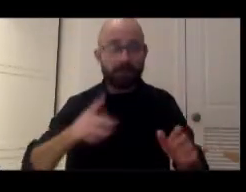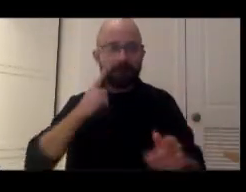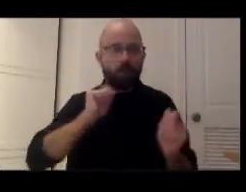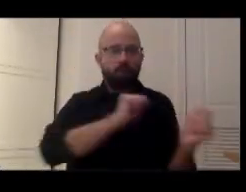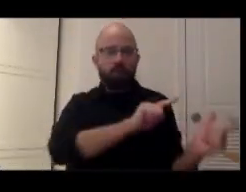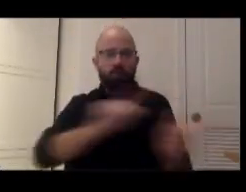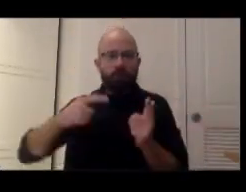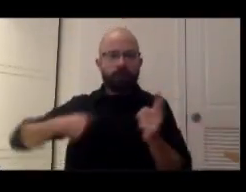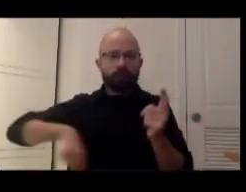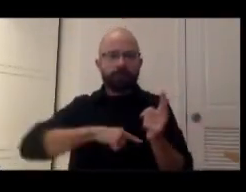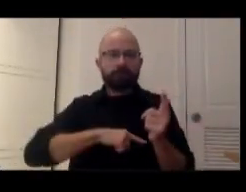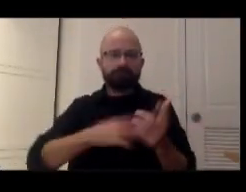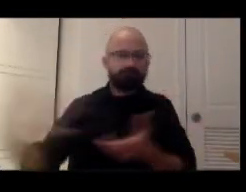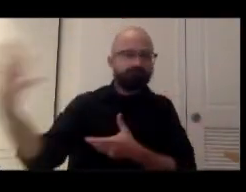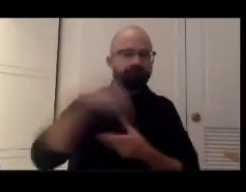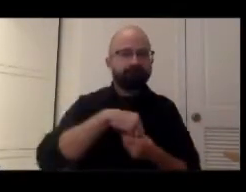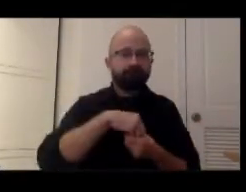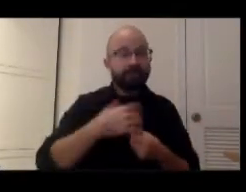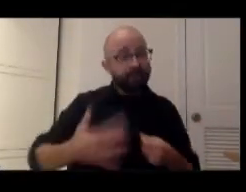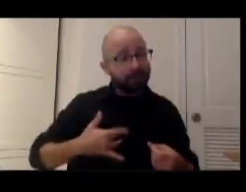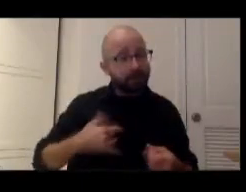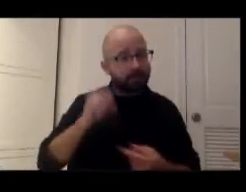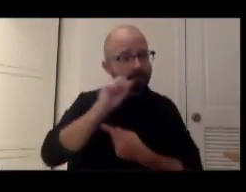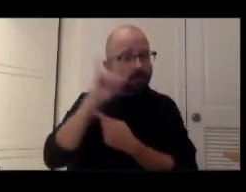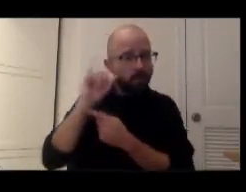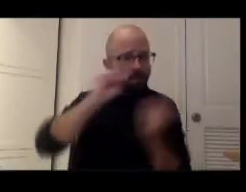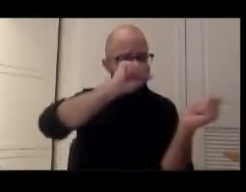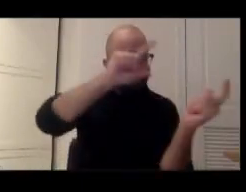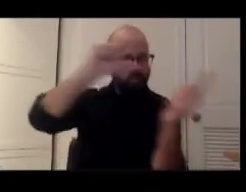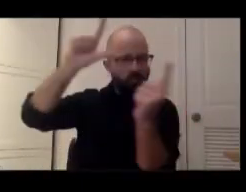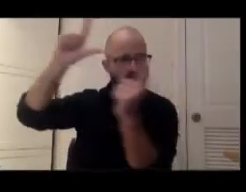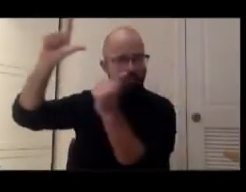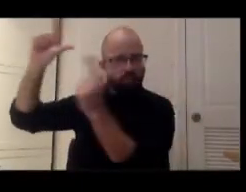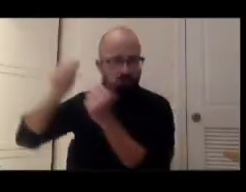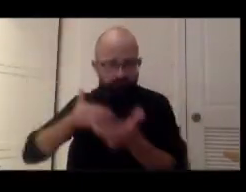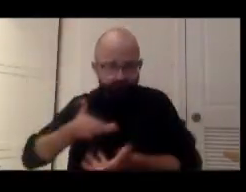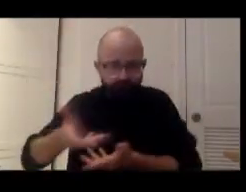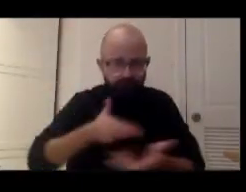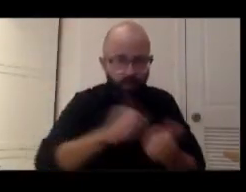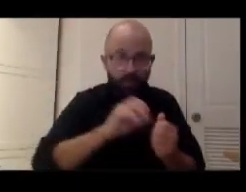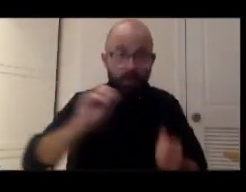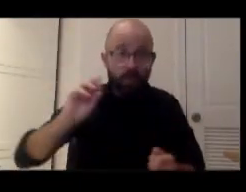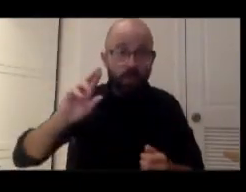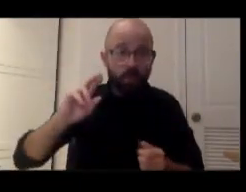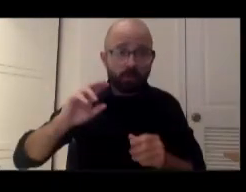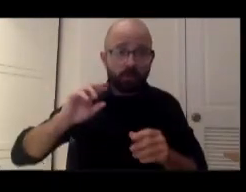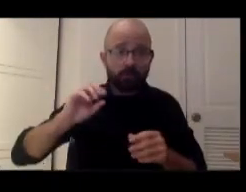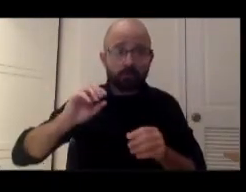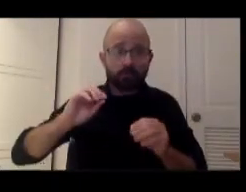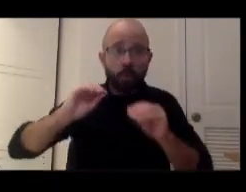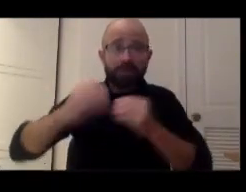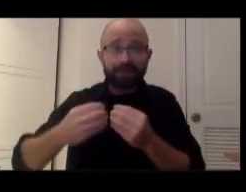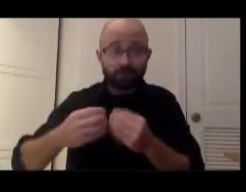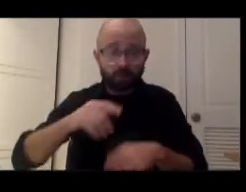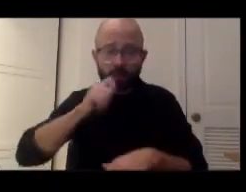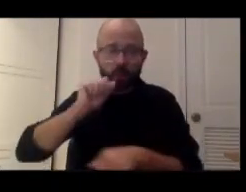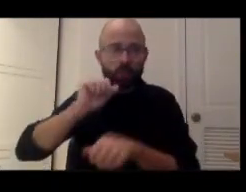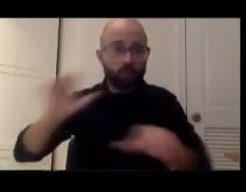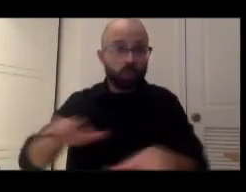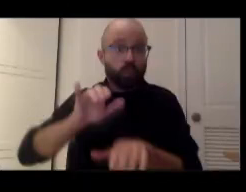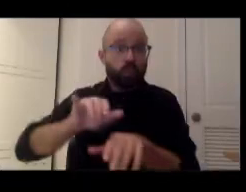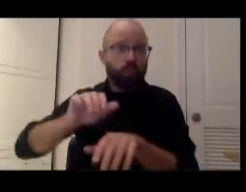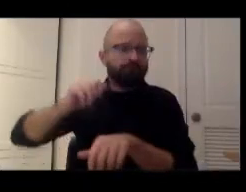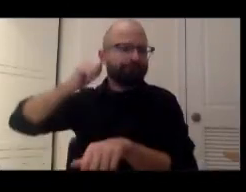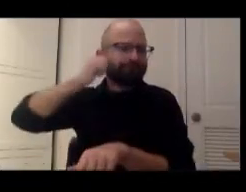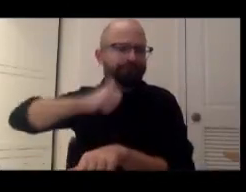that Smithsonian, across the board, and working with all the organizations that do this work every day, all day, in face-to